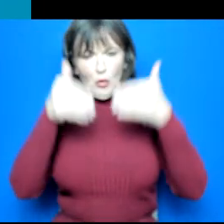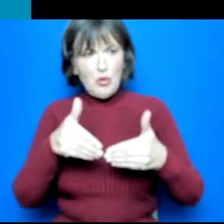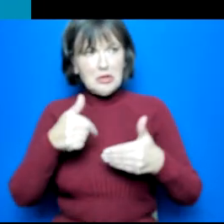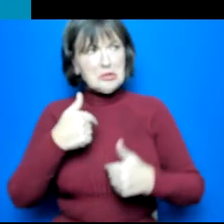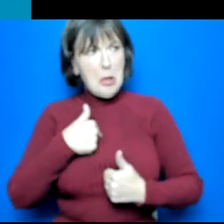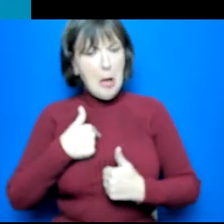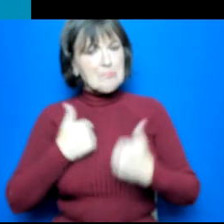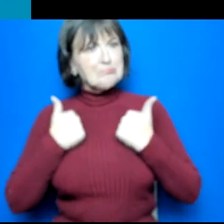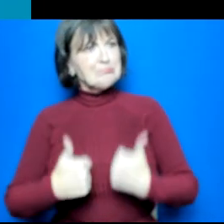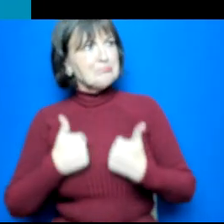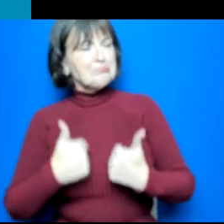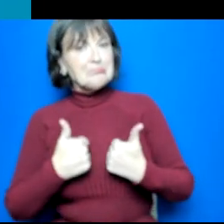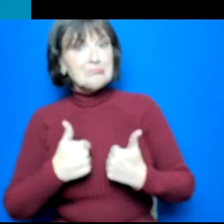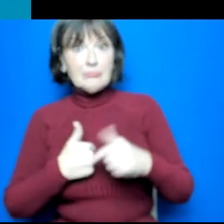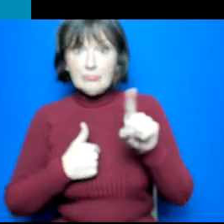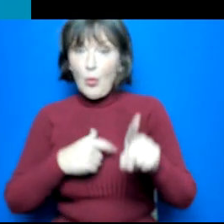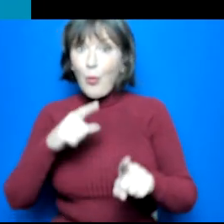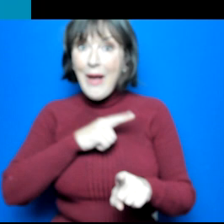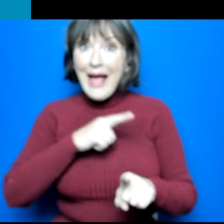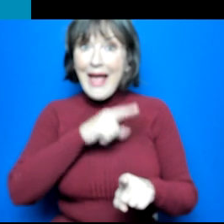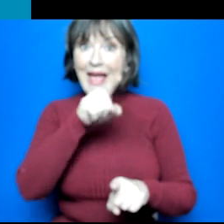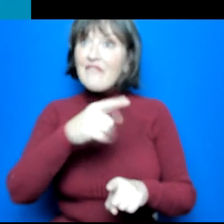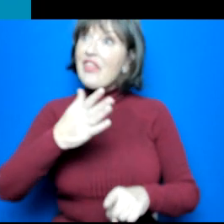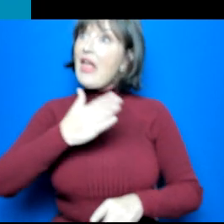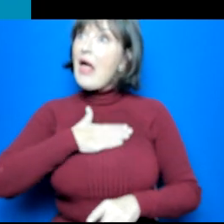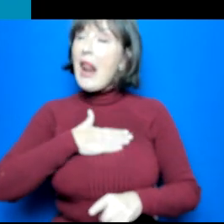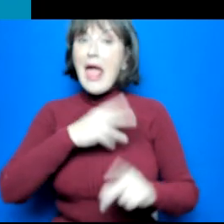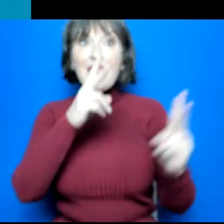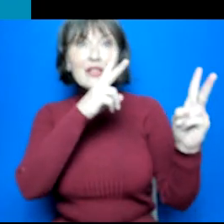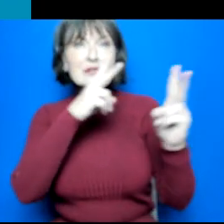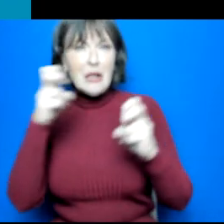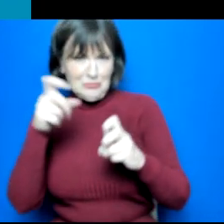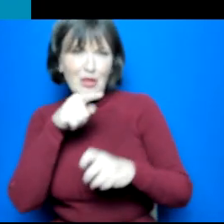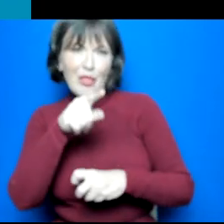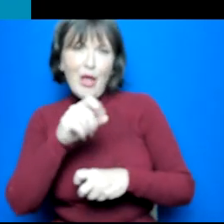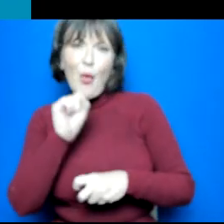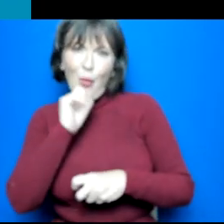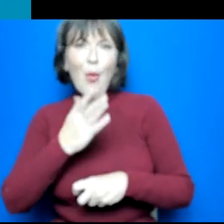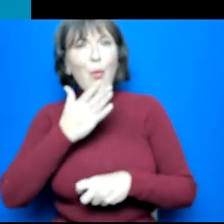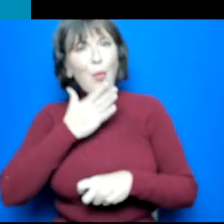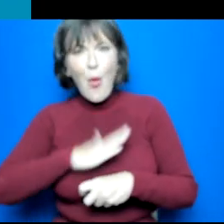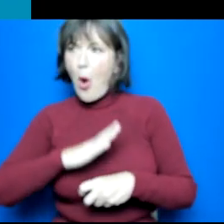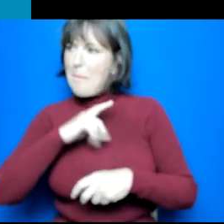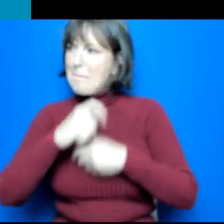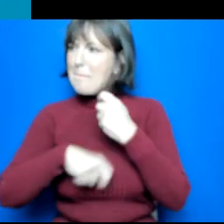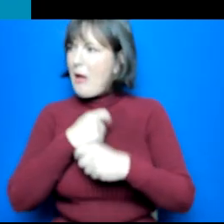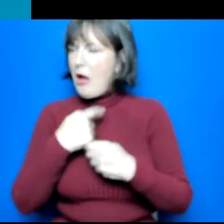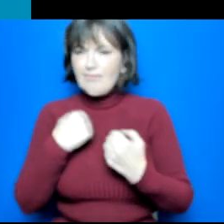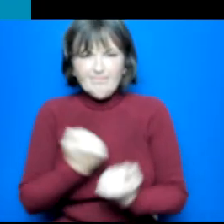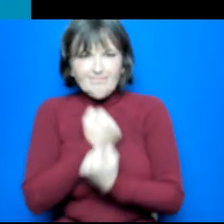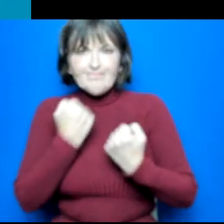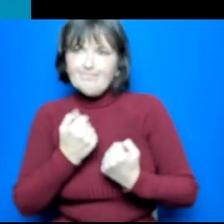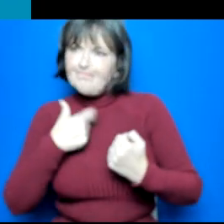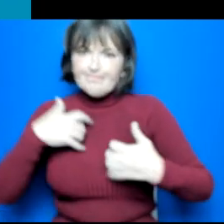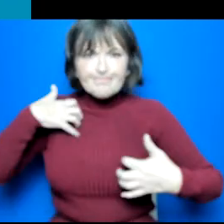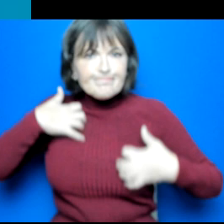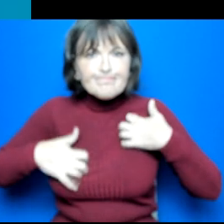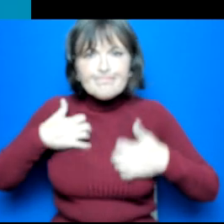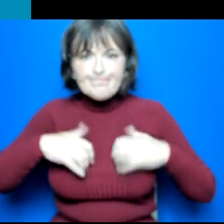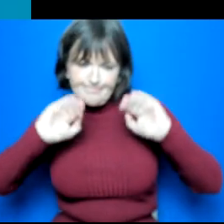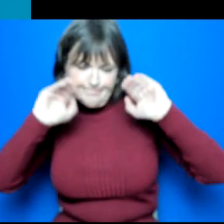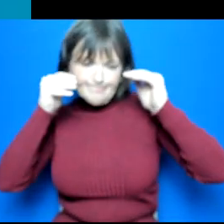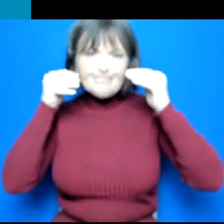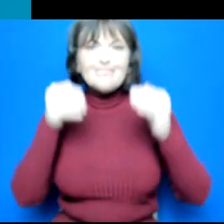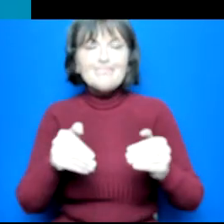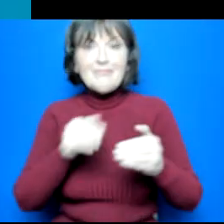well at. They are much more likely to be energised, motivated and passionate doing things that they enjoy. So it's really important that this